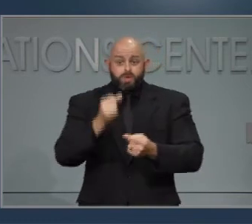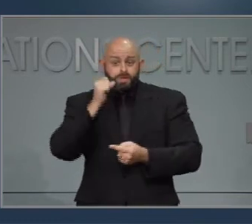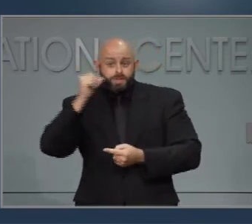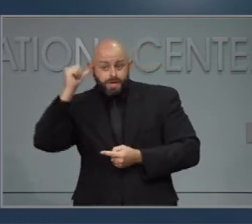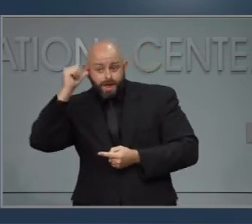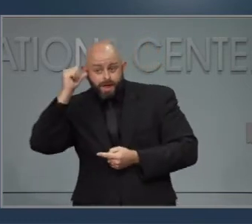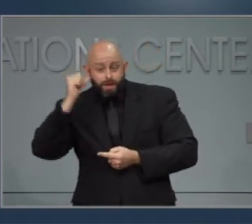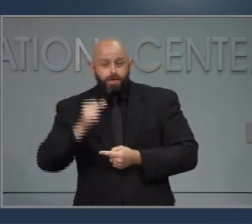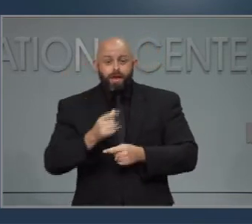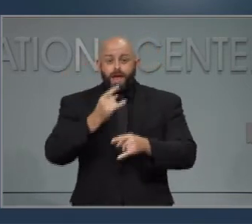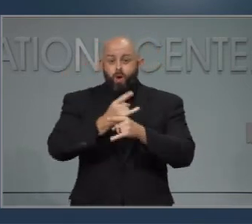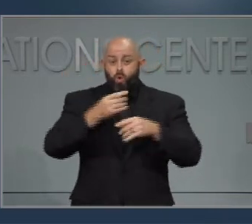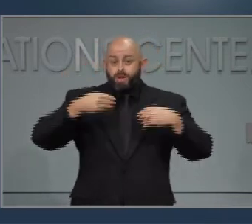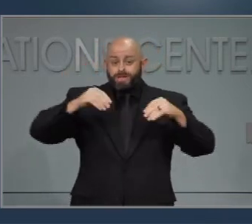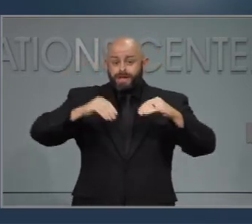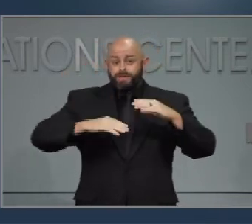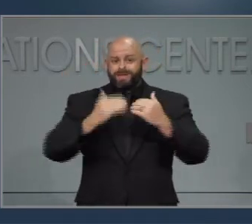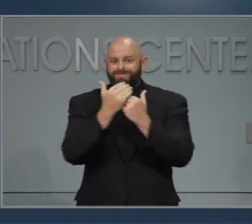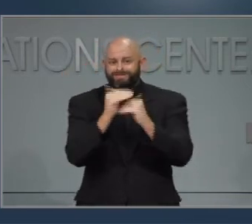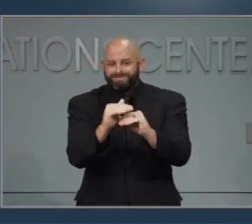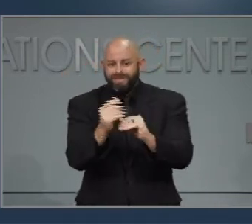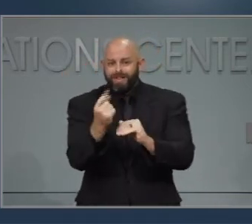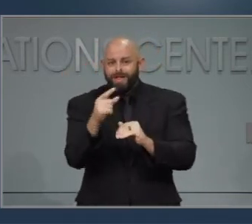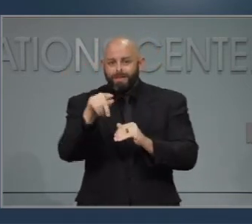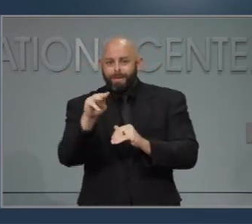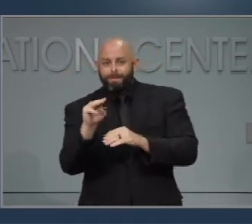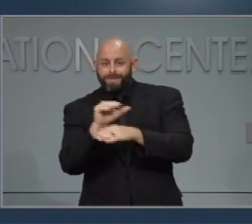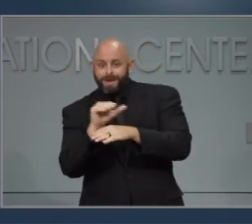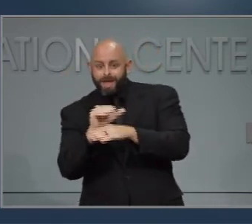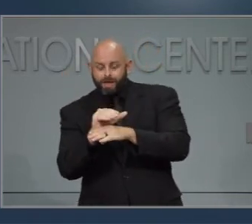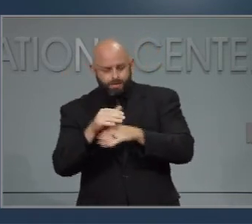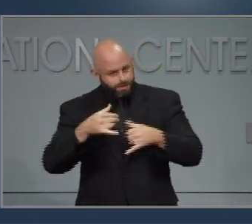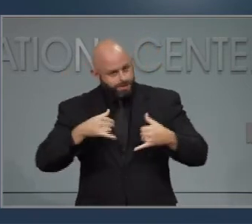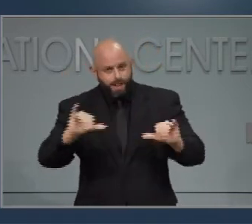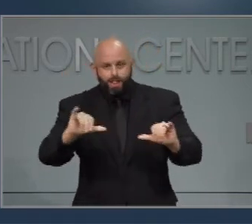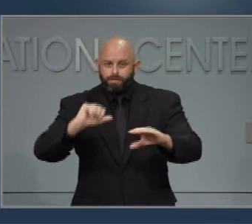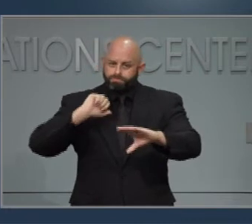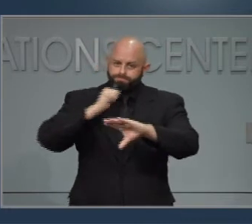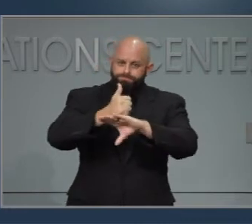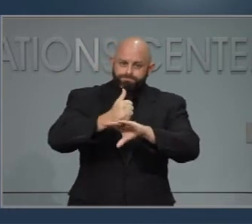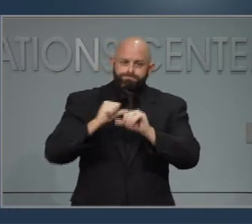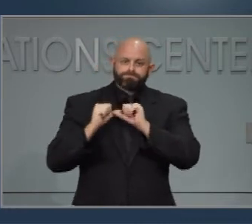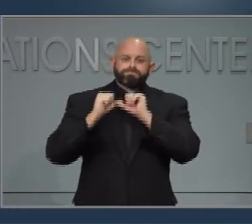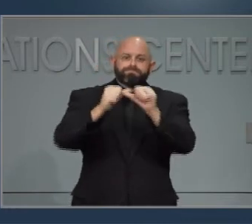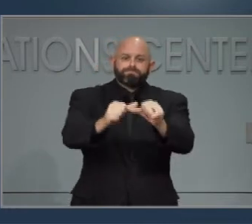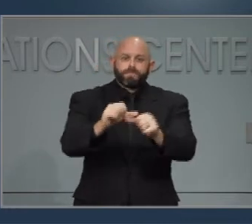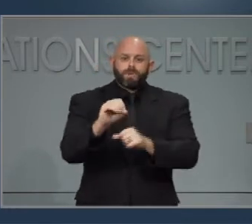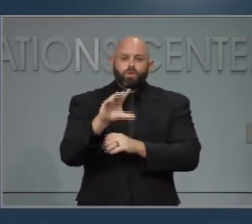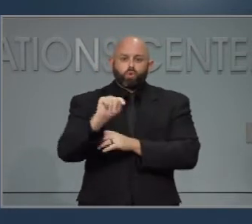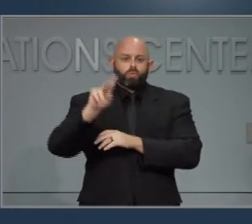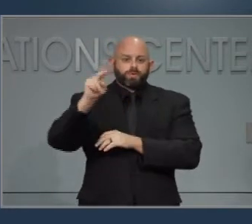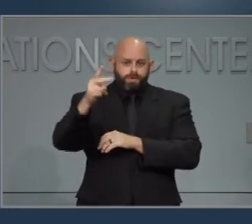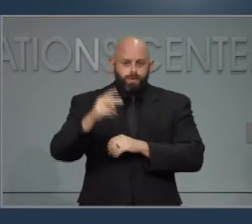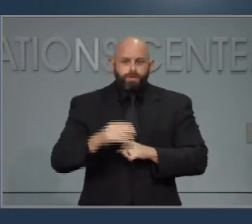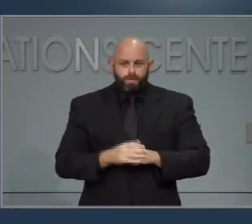the 11 p.m. curfew on alcohol sales at restaurants has been extended to October the 2nd.